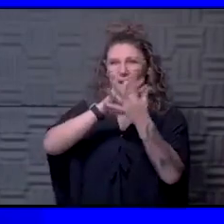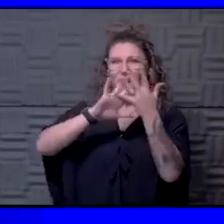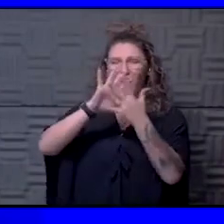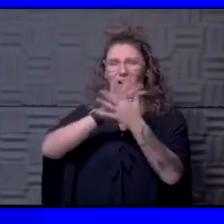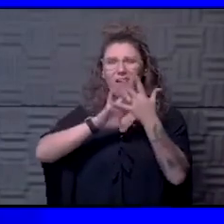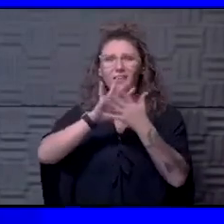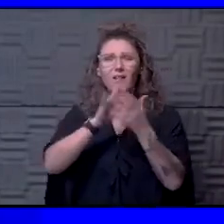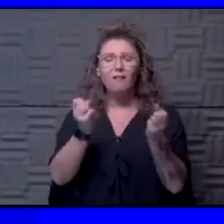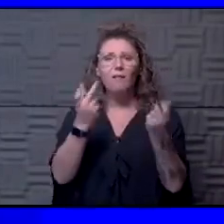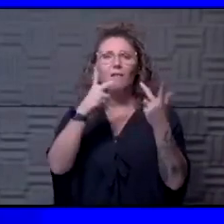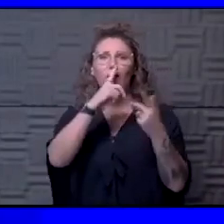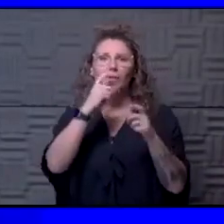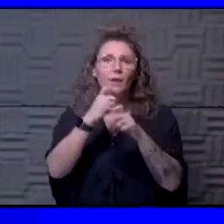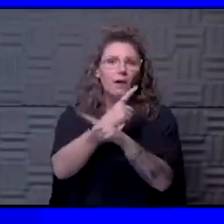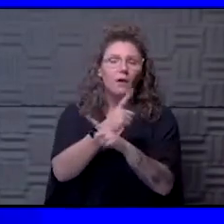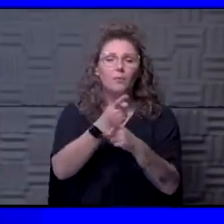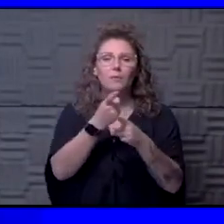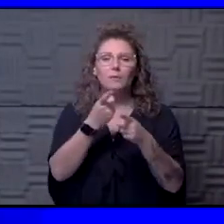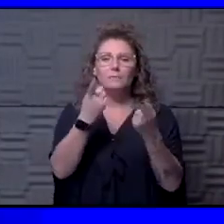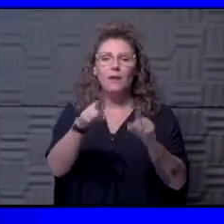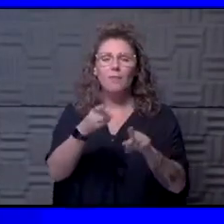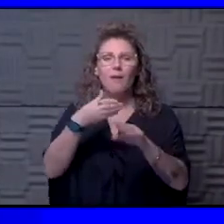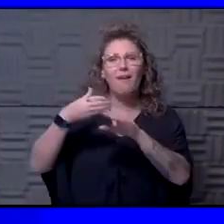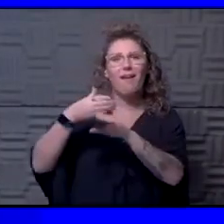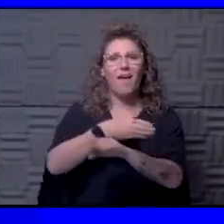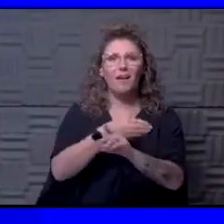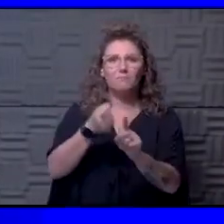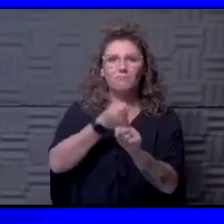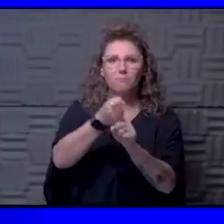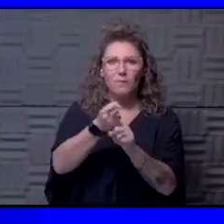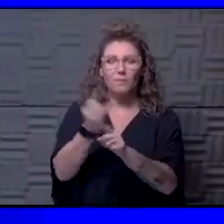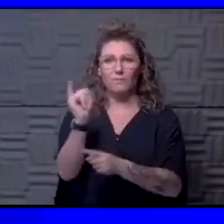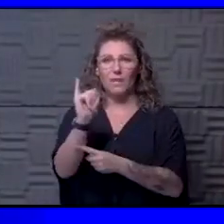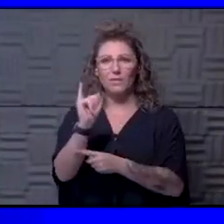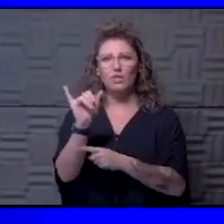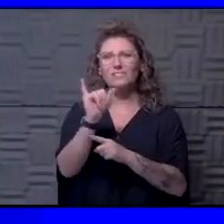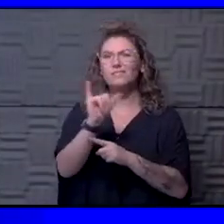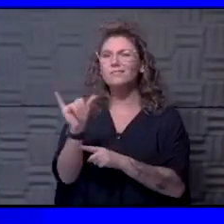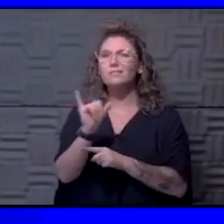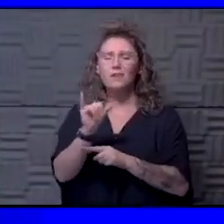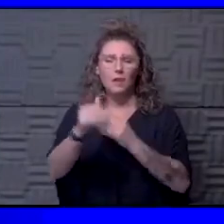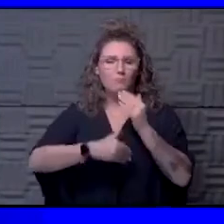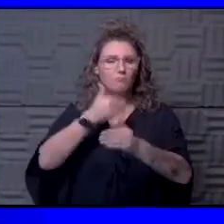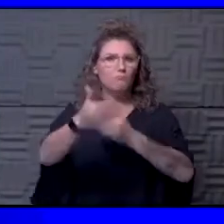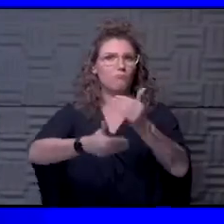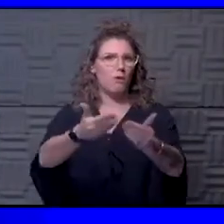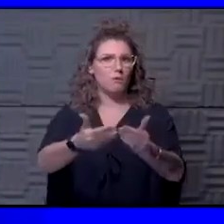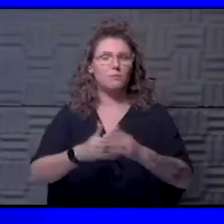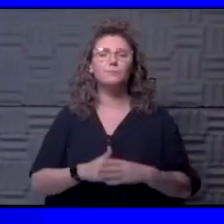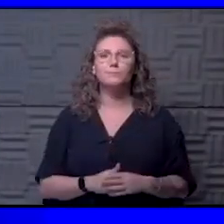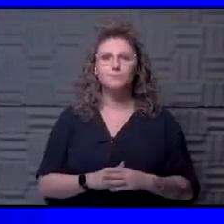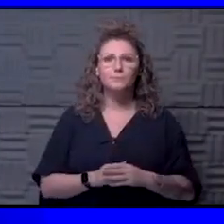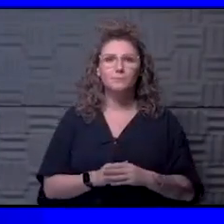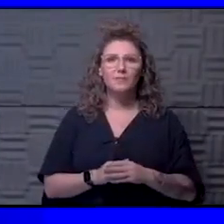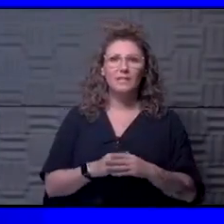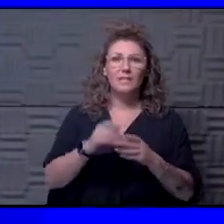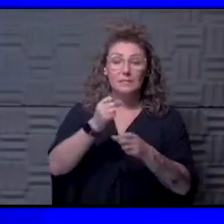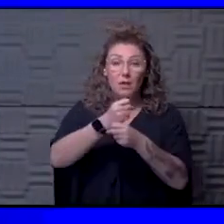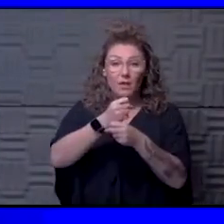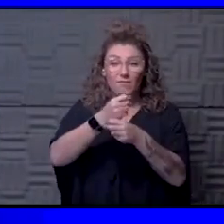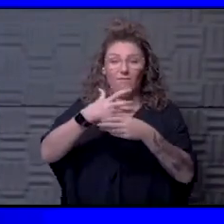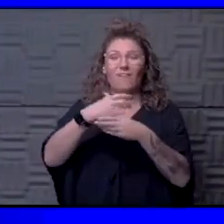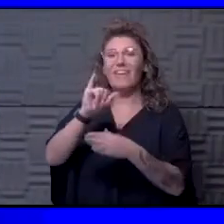you know, all of these complications are after your acute infection. And I think it's the same sort of process. It's an inflammatory